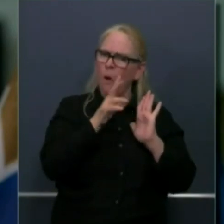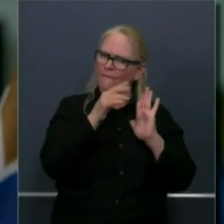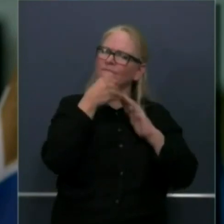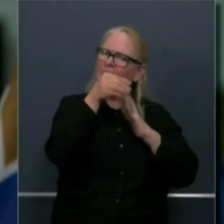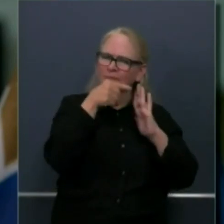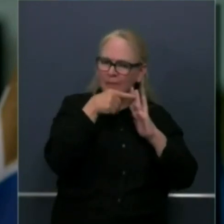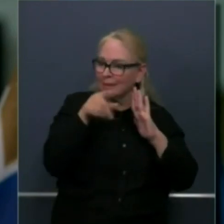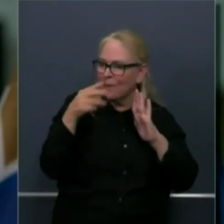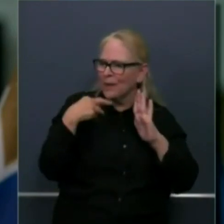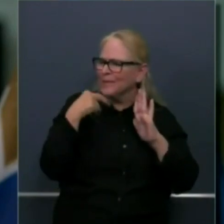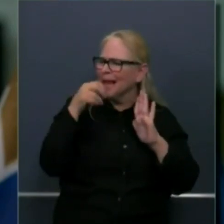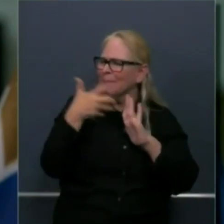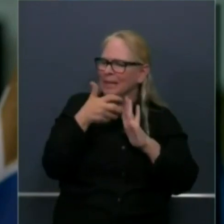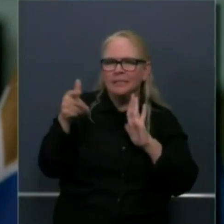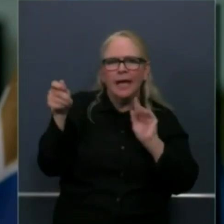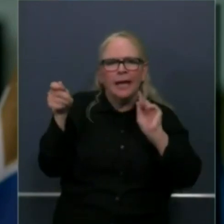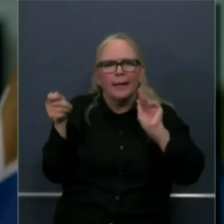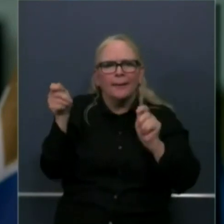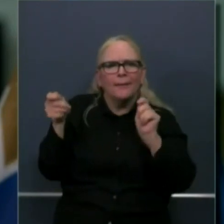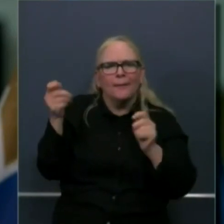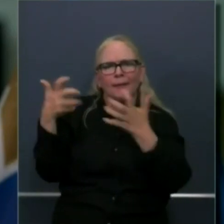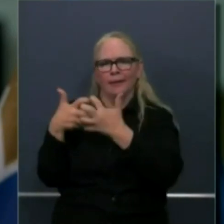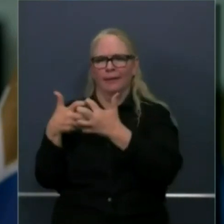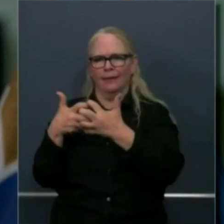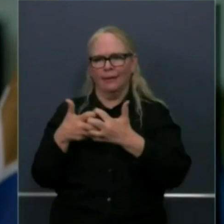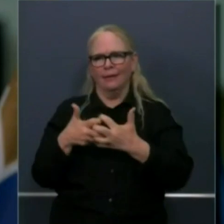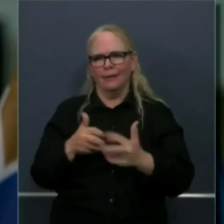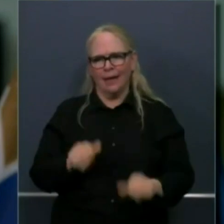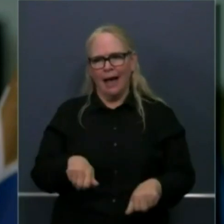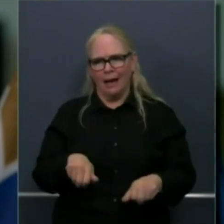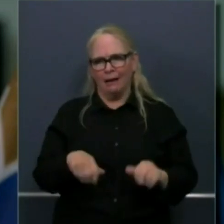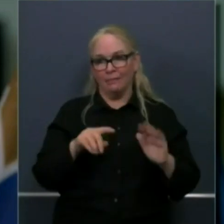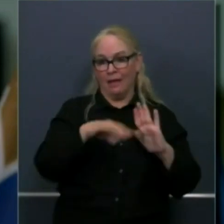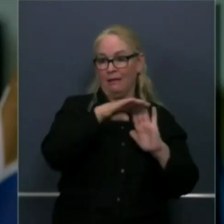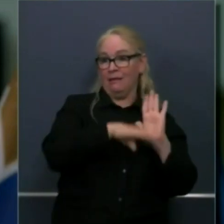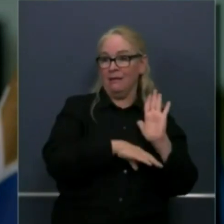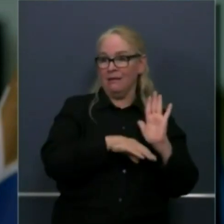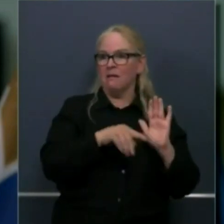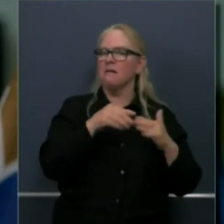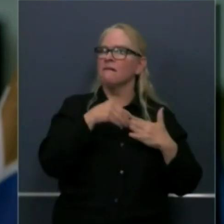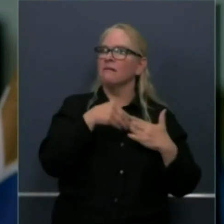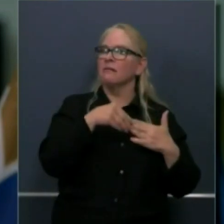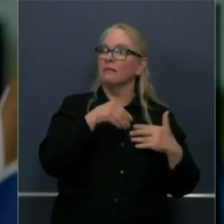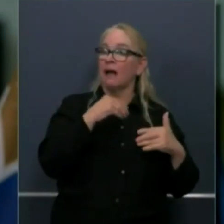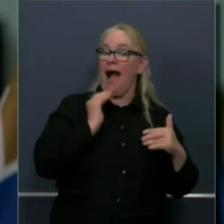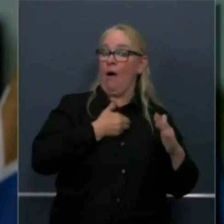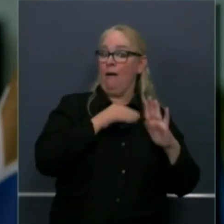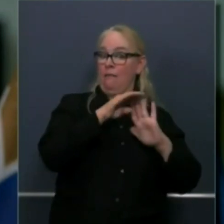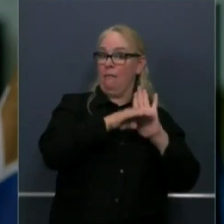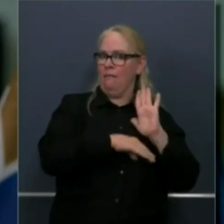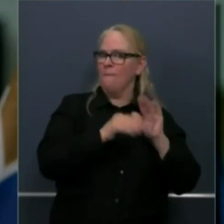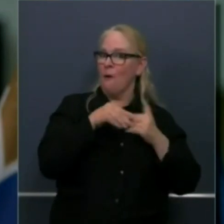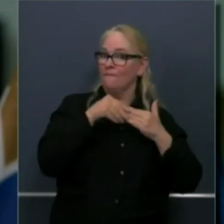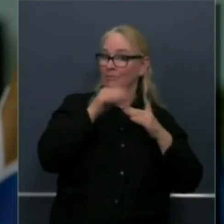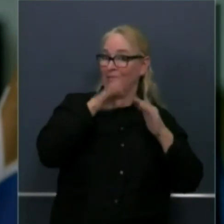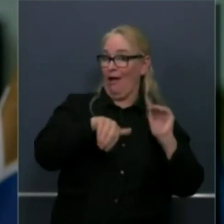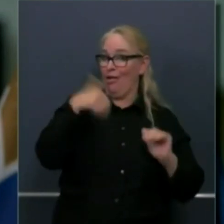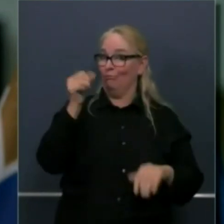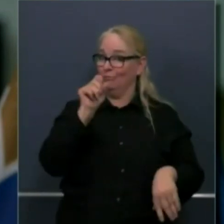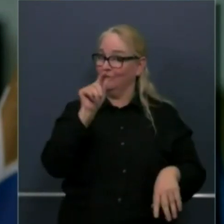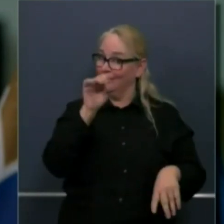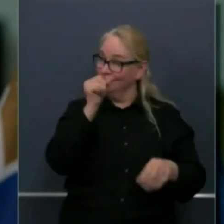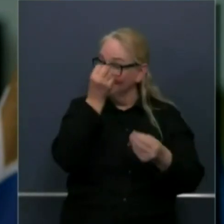states. Every state is different and I deeply respect what other states have offered. Some have said, well, it should be opened